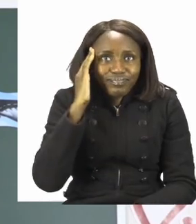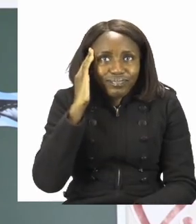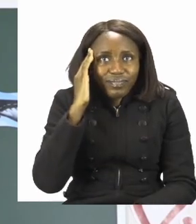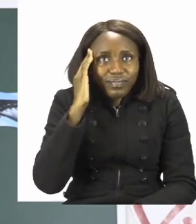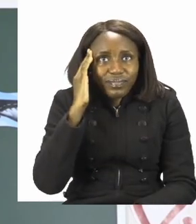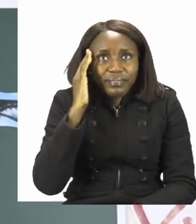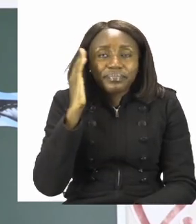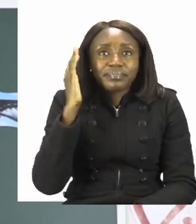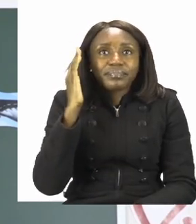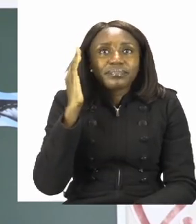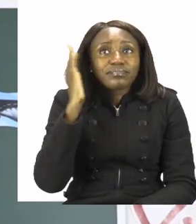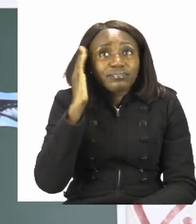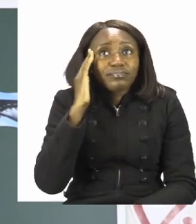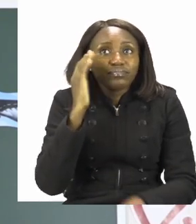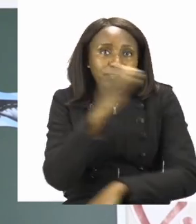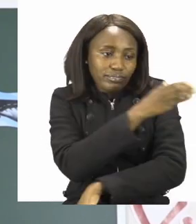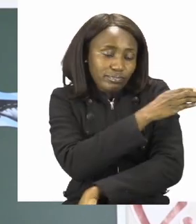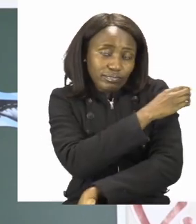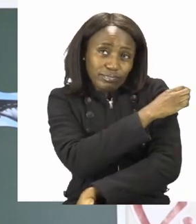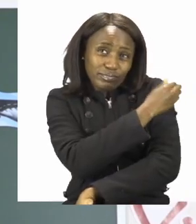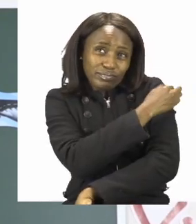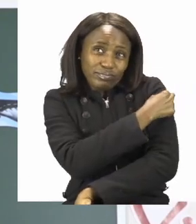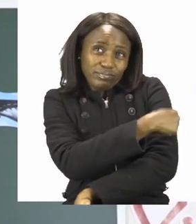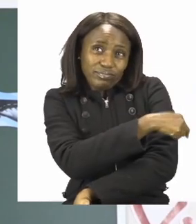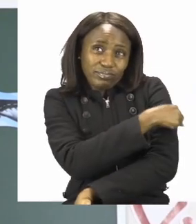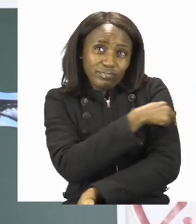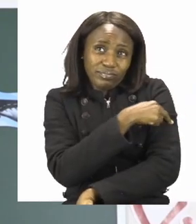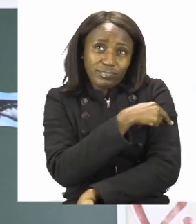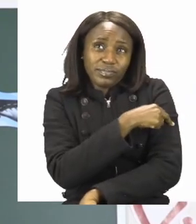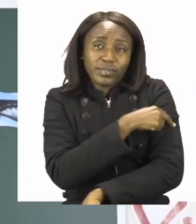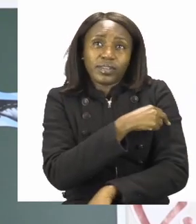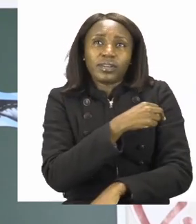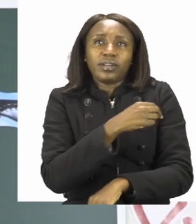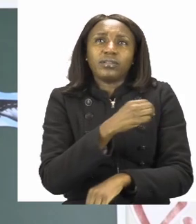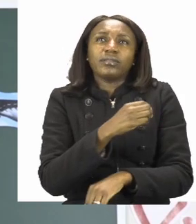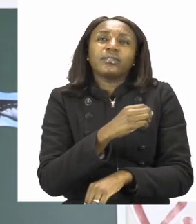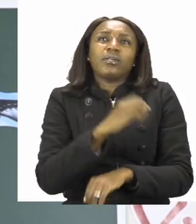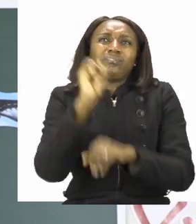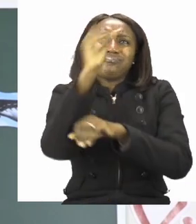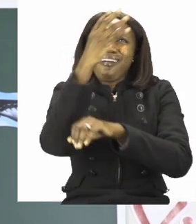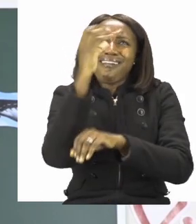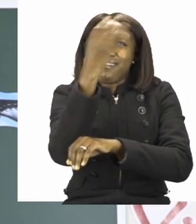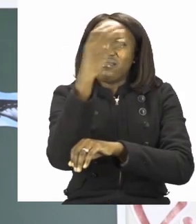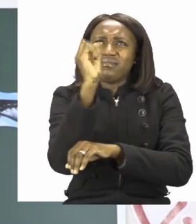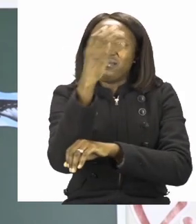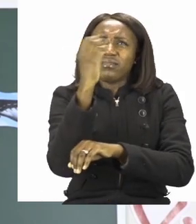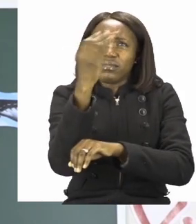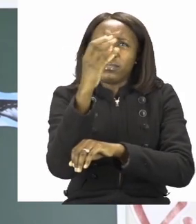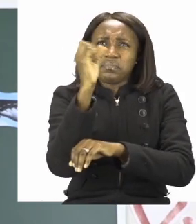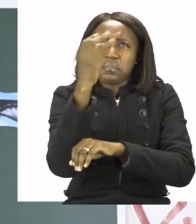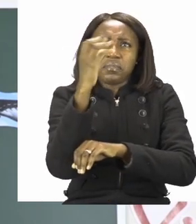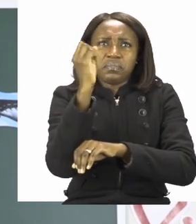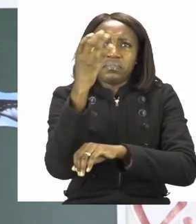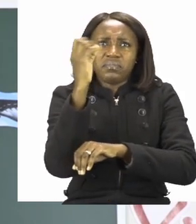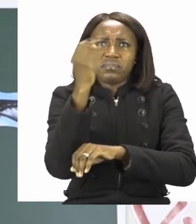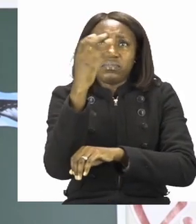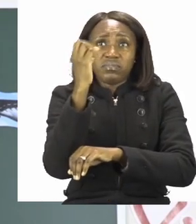know an ambulance. That one moves on the road and it makes a special sound when it's moving it goes